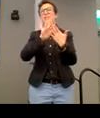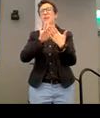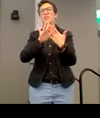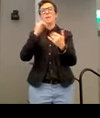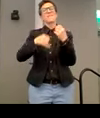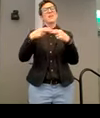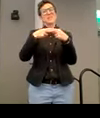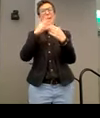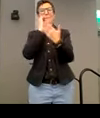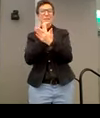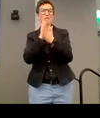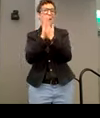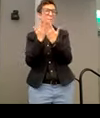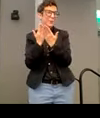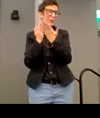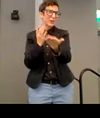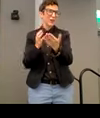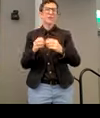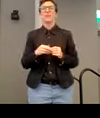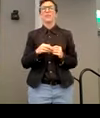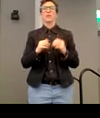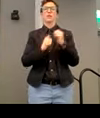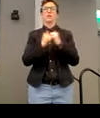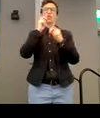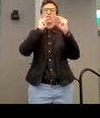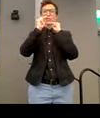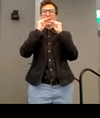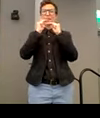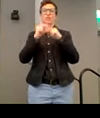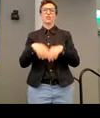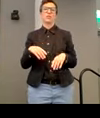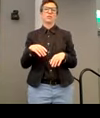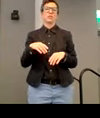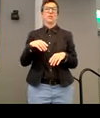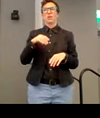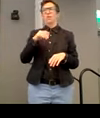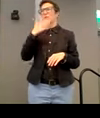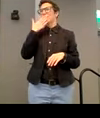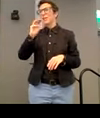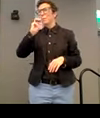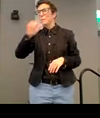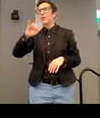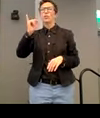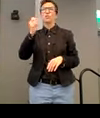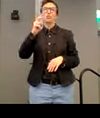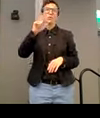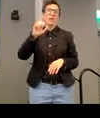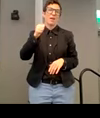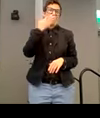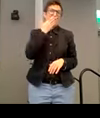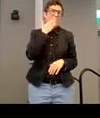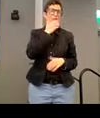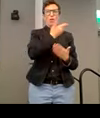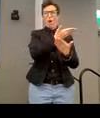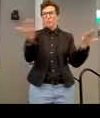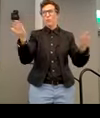final slide has a picture of my book, Structured Negotiation and Winning Alternative to Lawsuits. Really want to thank Mary and Julia and the whole team and